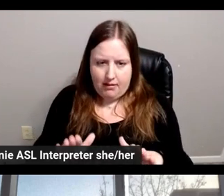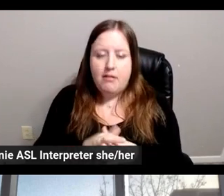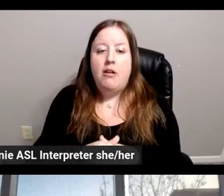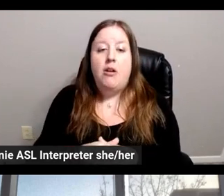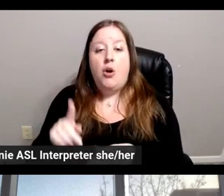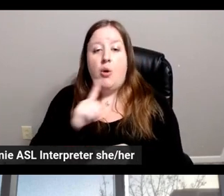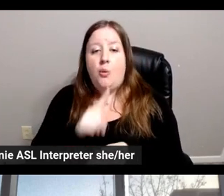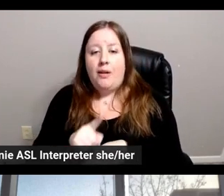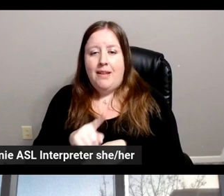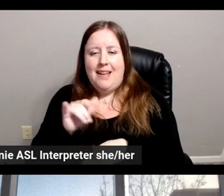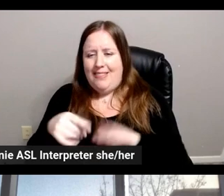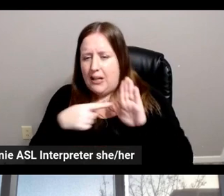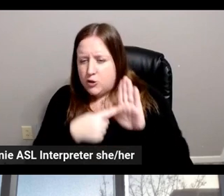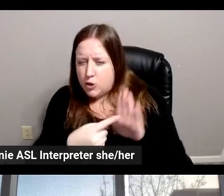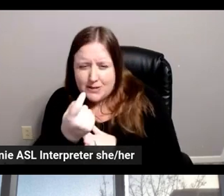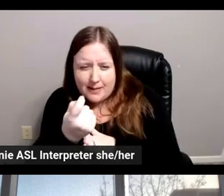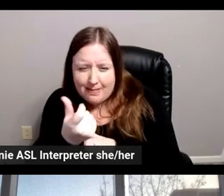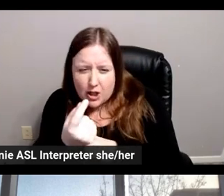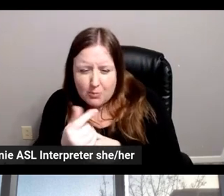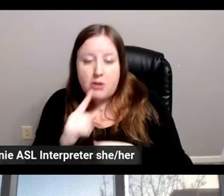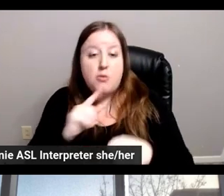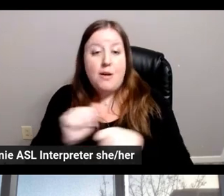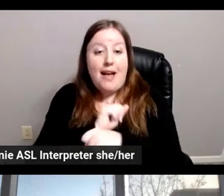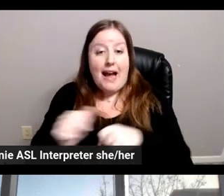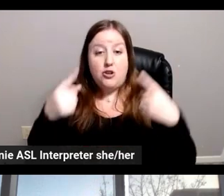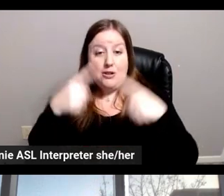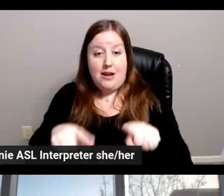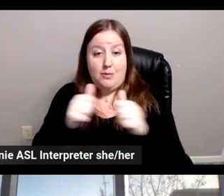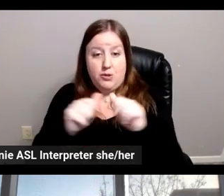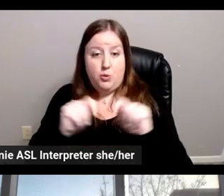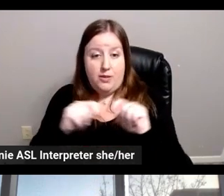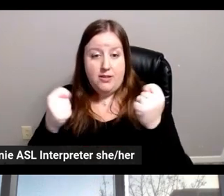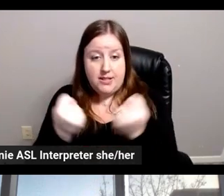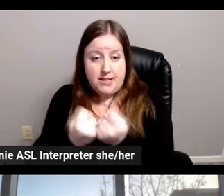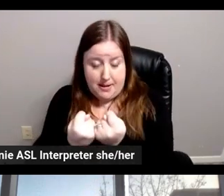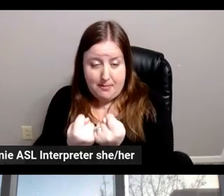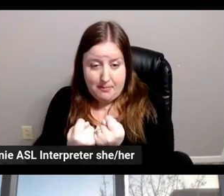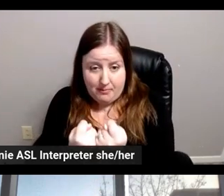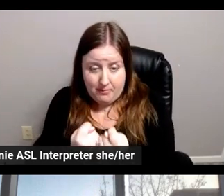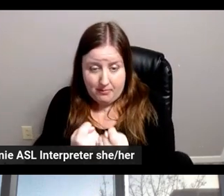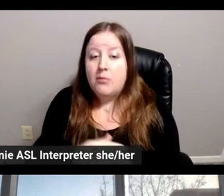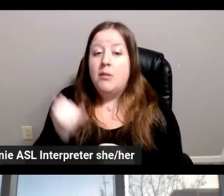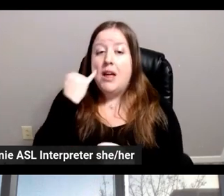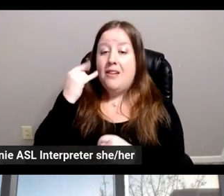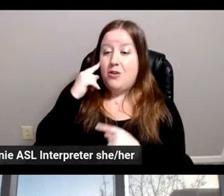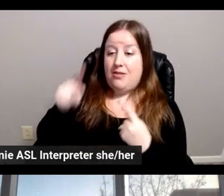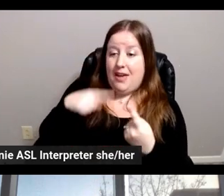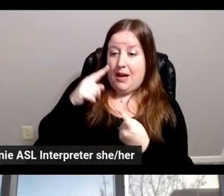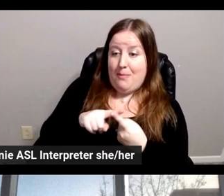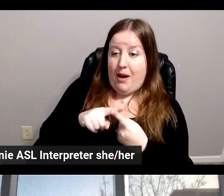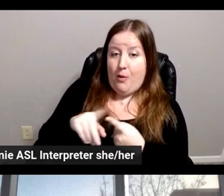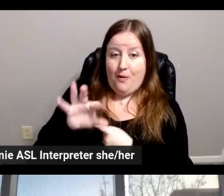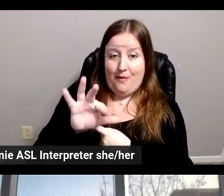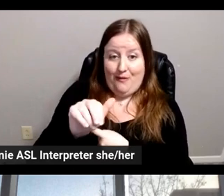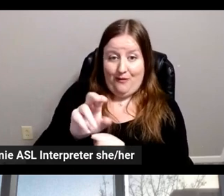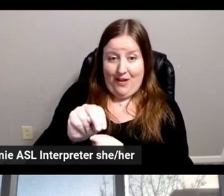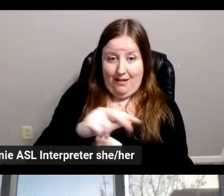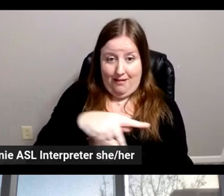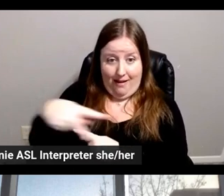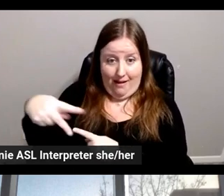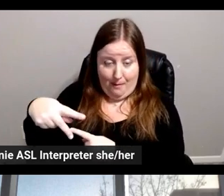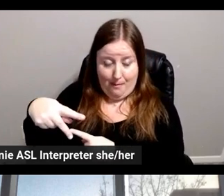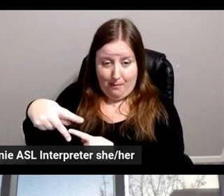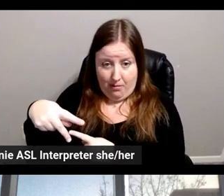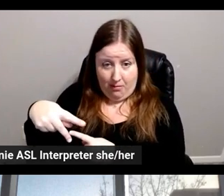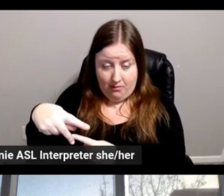small window of what actually goes on in the team. You know, if you think about the fan app, the fan app